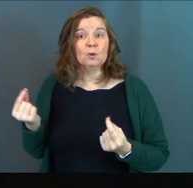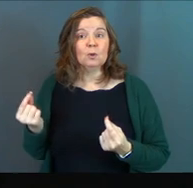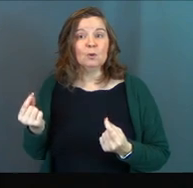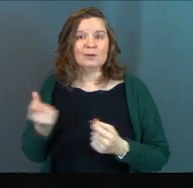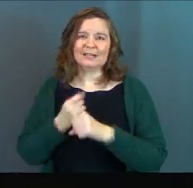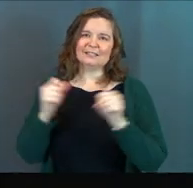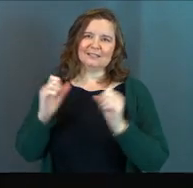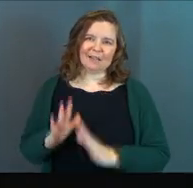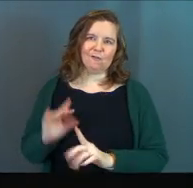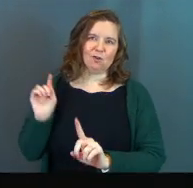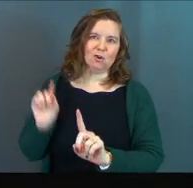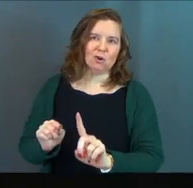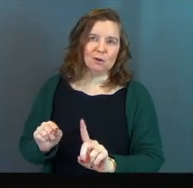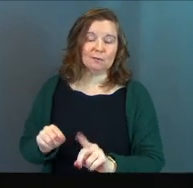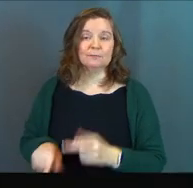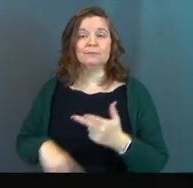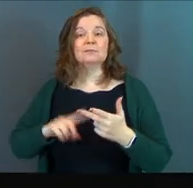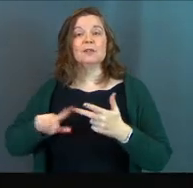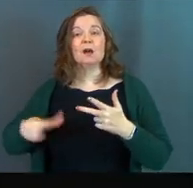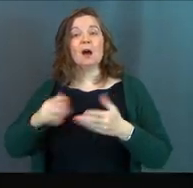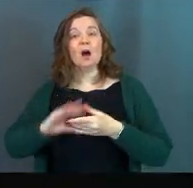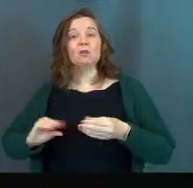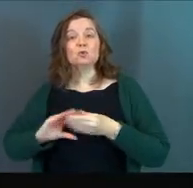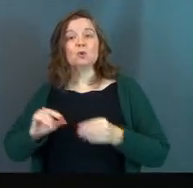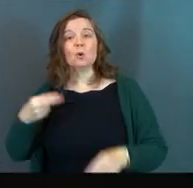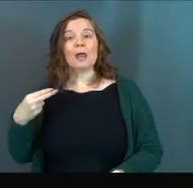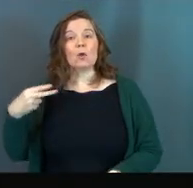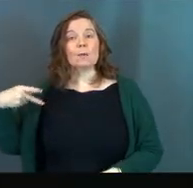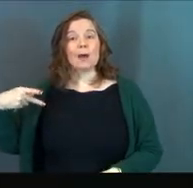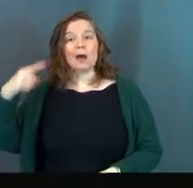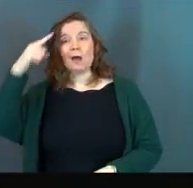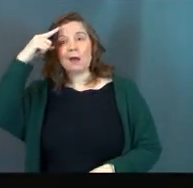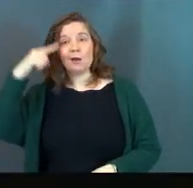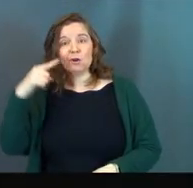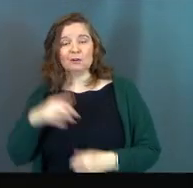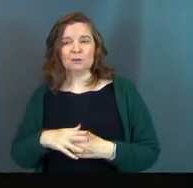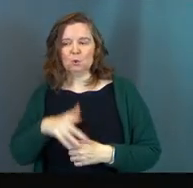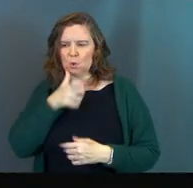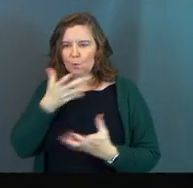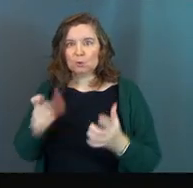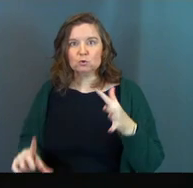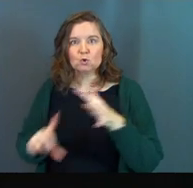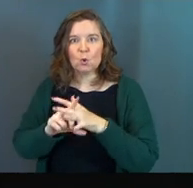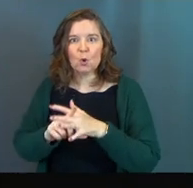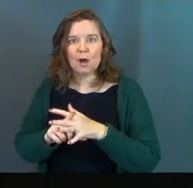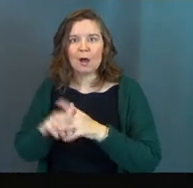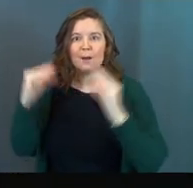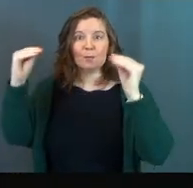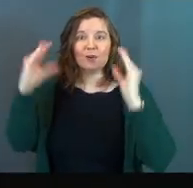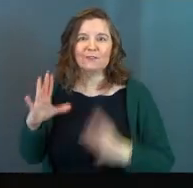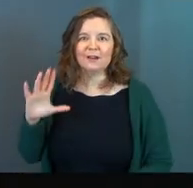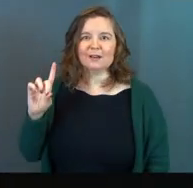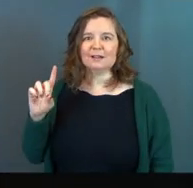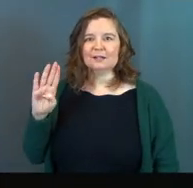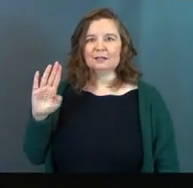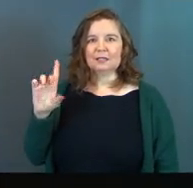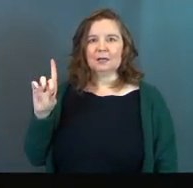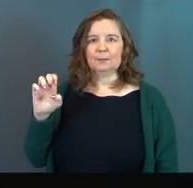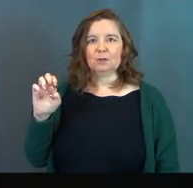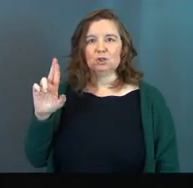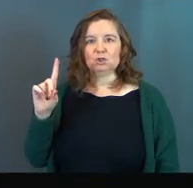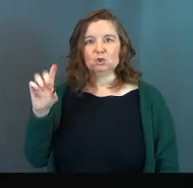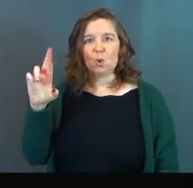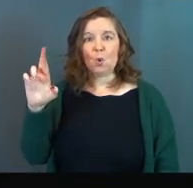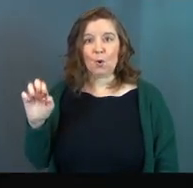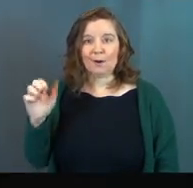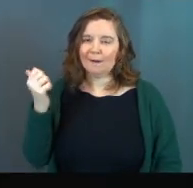is a savior. Even in Harry Potter, who do you want to show up? Professor Dumbledore. Every time. For six books,